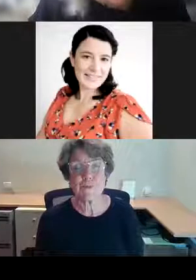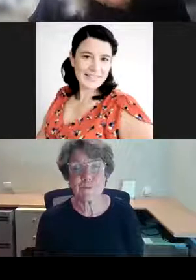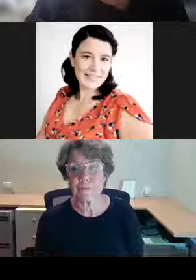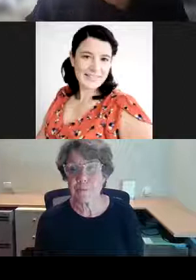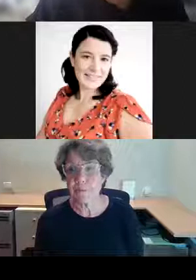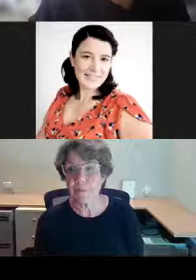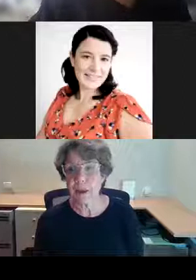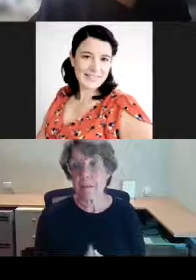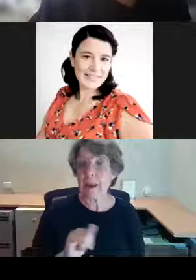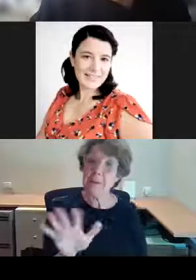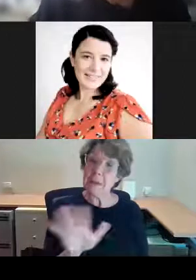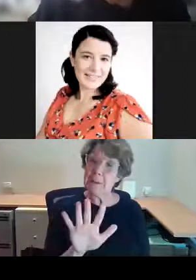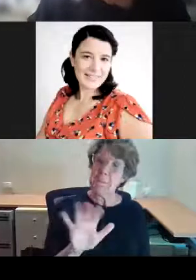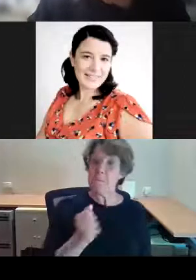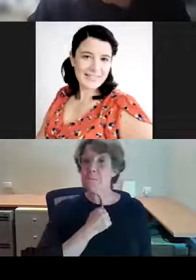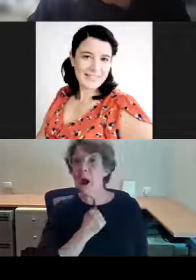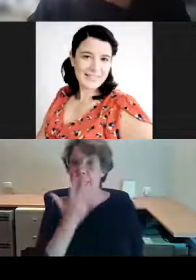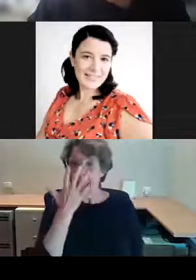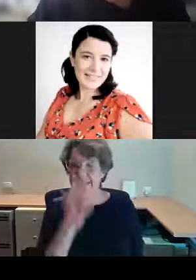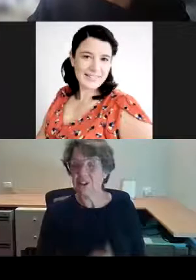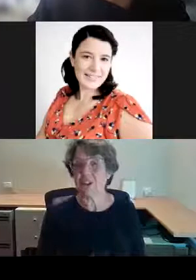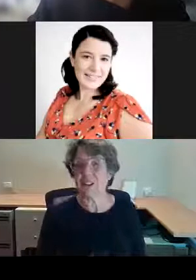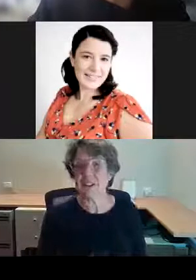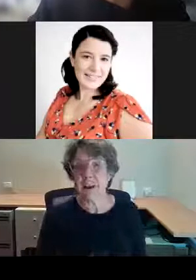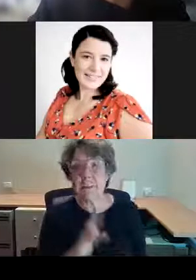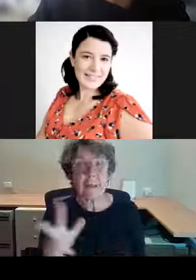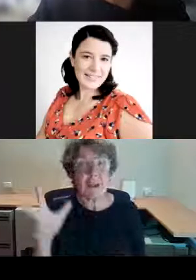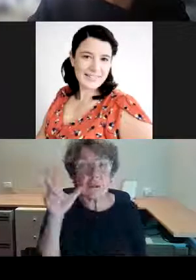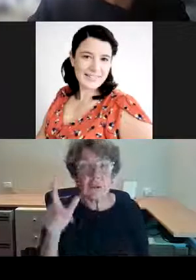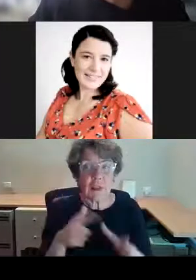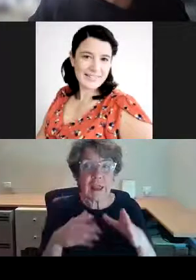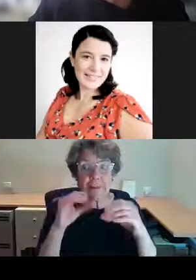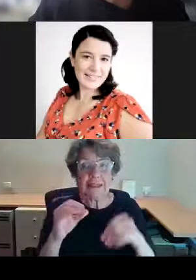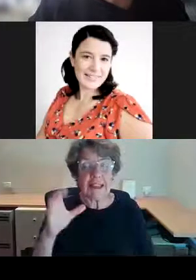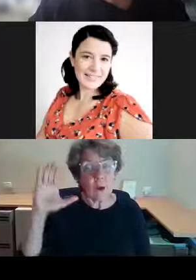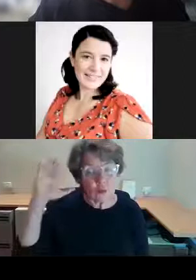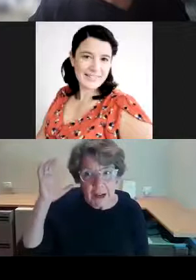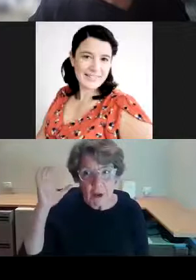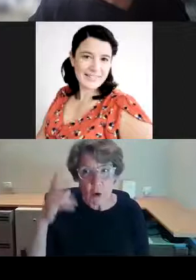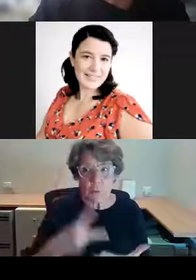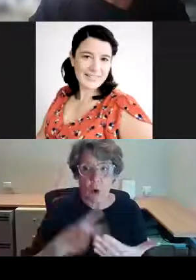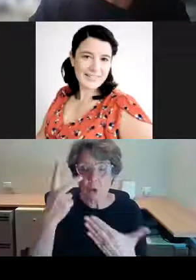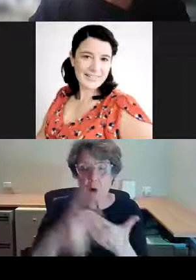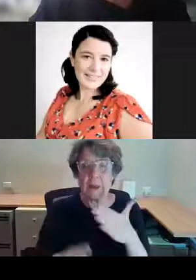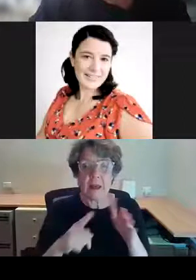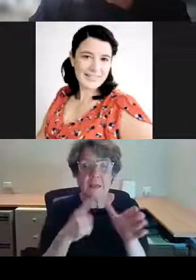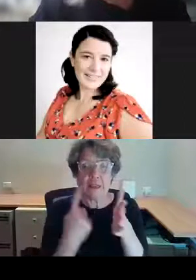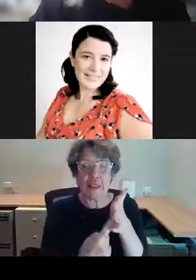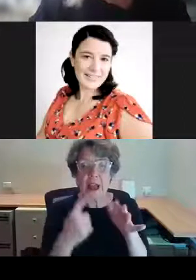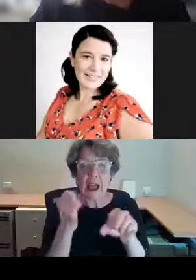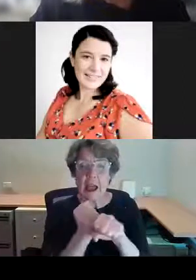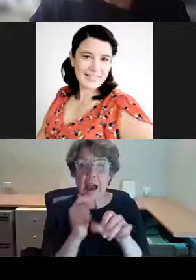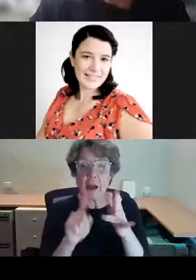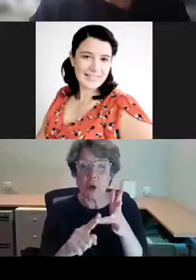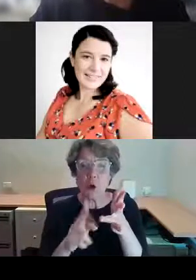my vintage, you may have listened to the ABC's popular radio program, the Argonauts Club. Arthur